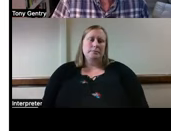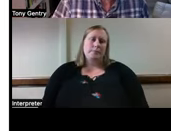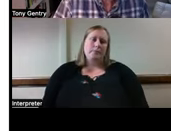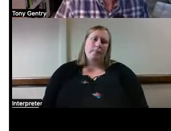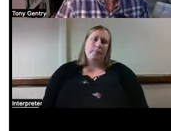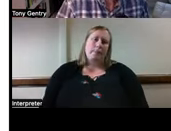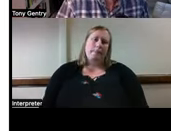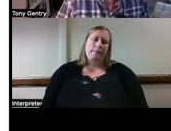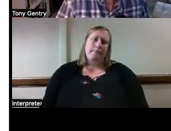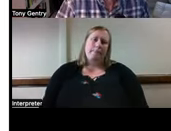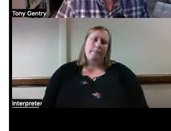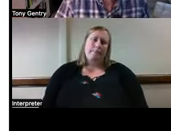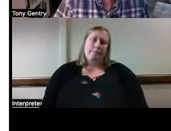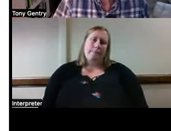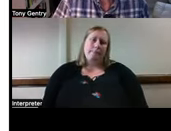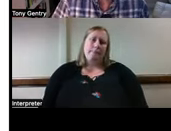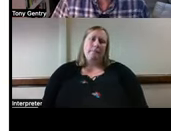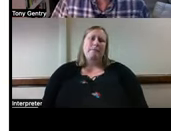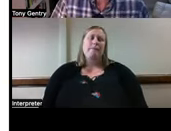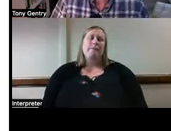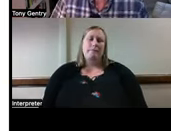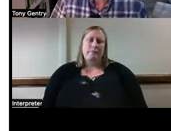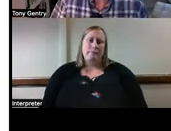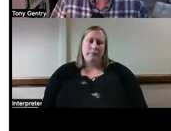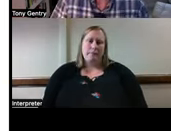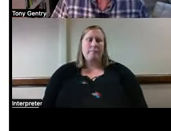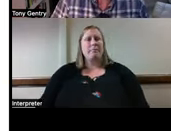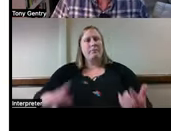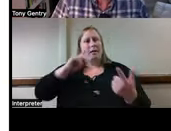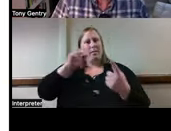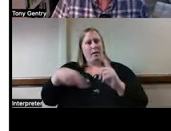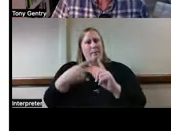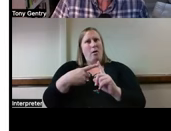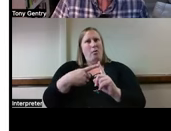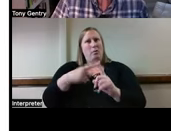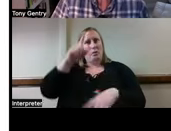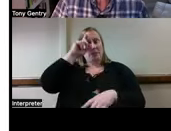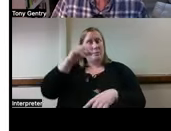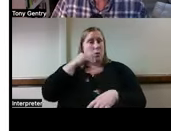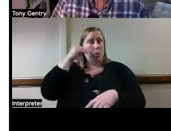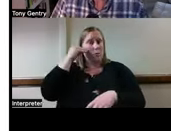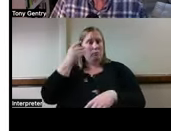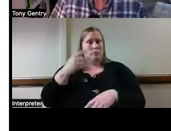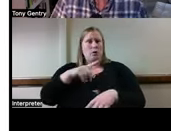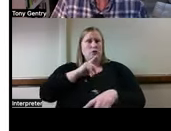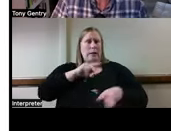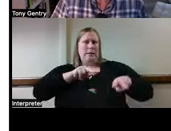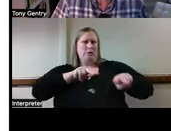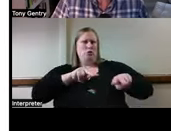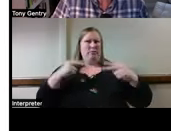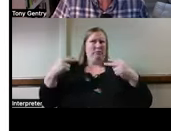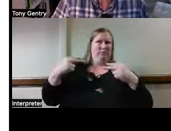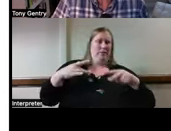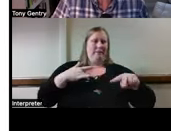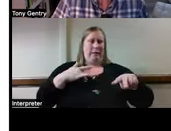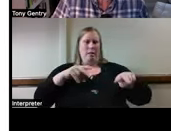Some of the ethical issues we're going to be talking about in the next few minutes around smart homes, the intrusiveness of monitoring devices and remote